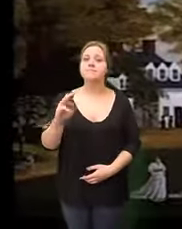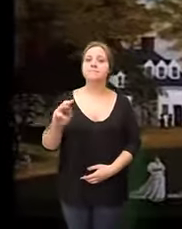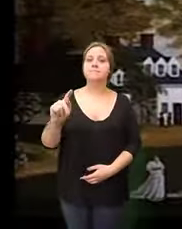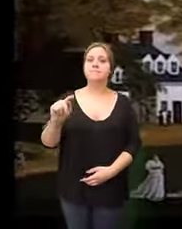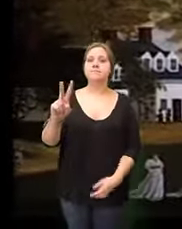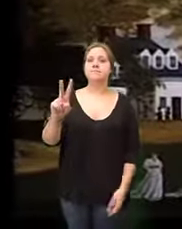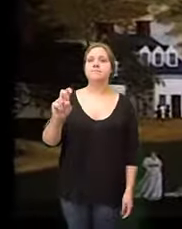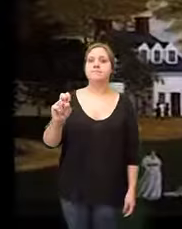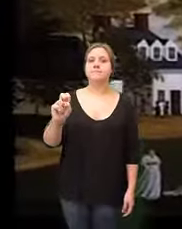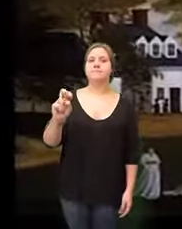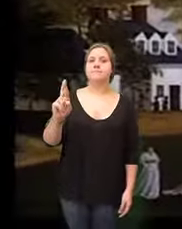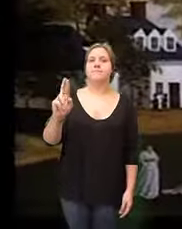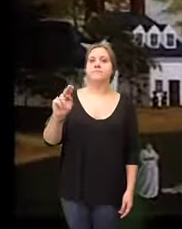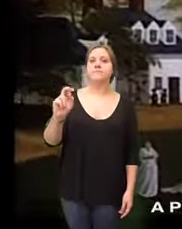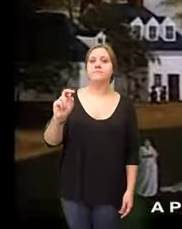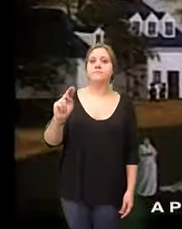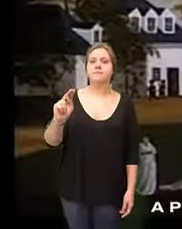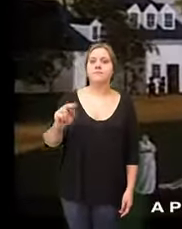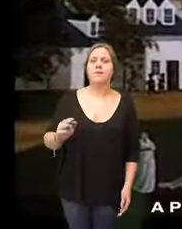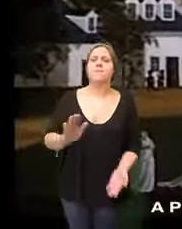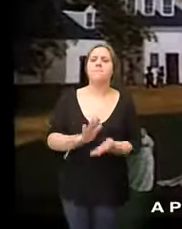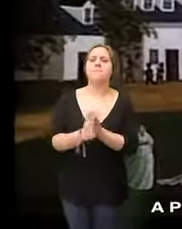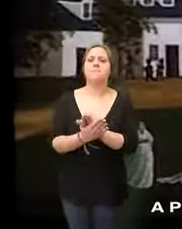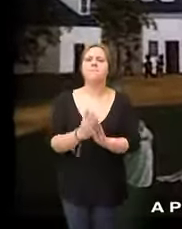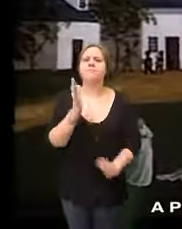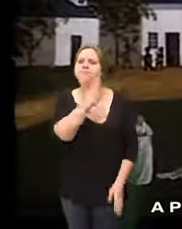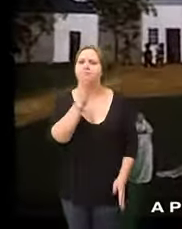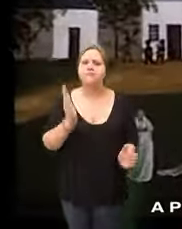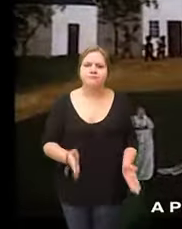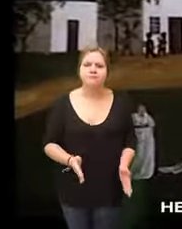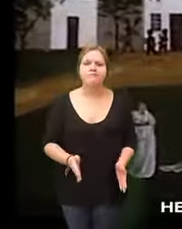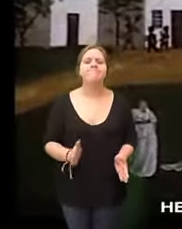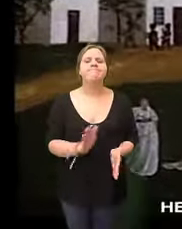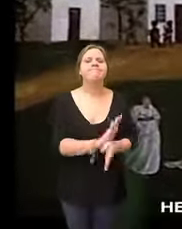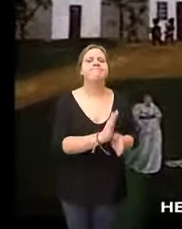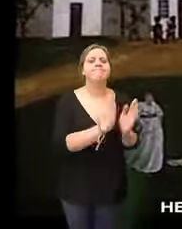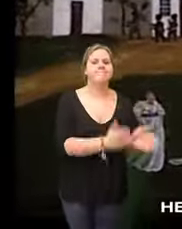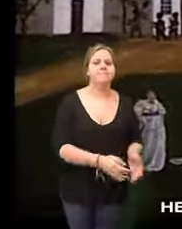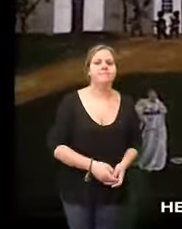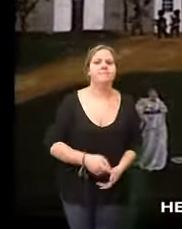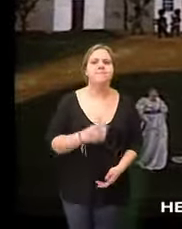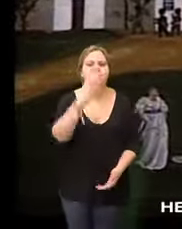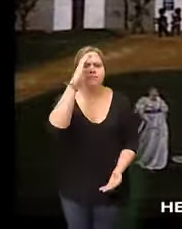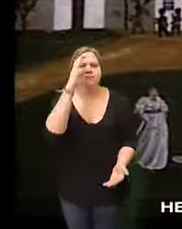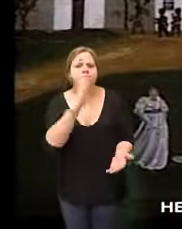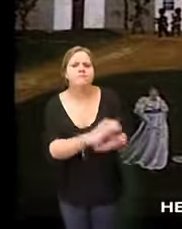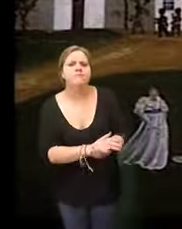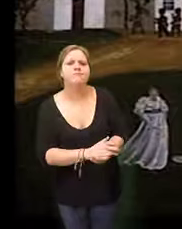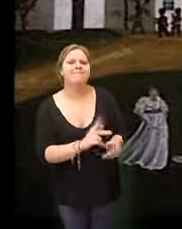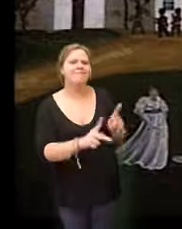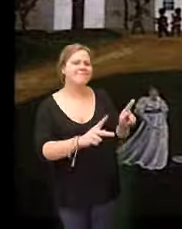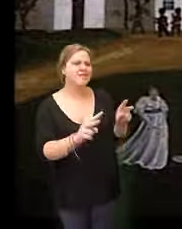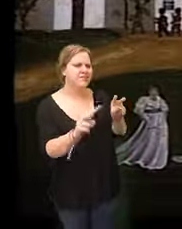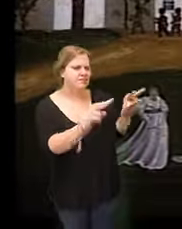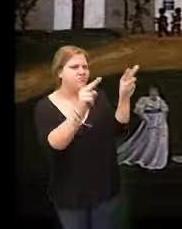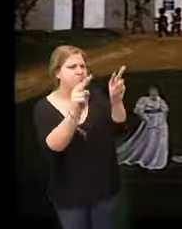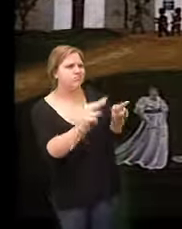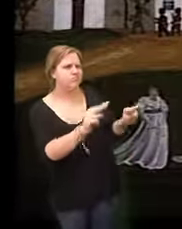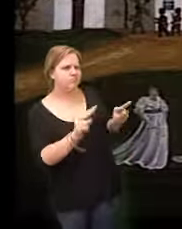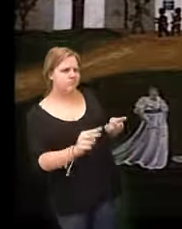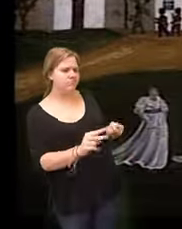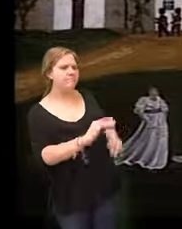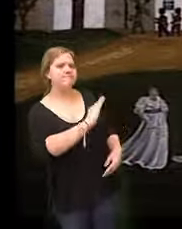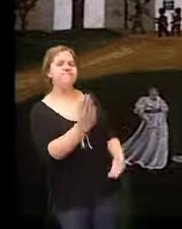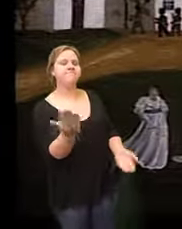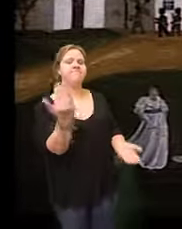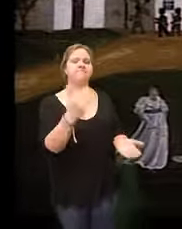to become once again a planter and a businessman he is confident that he will never again be in the